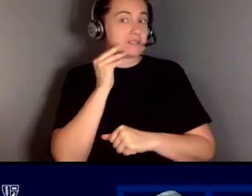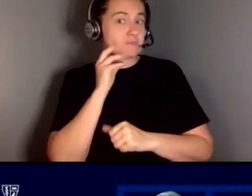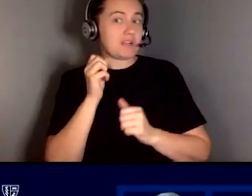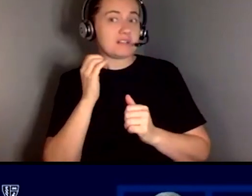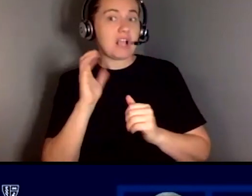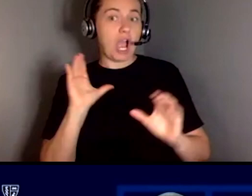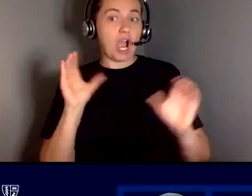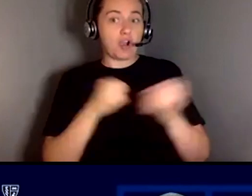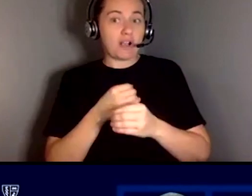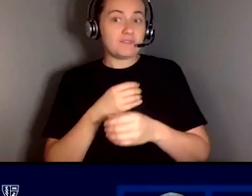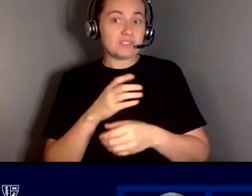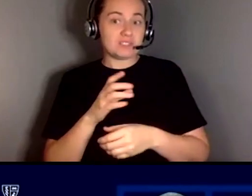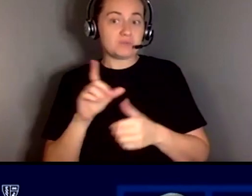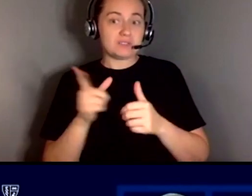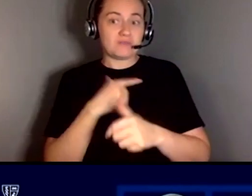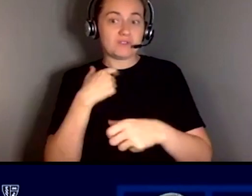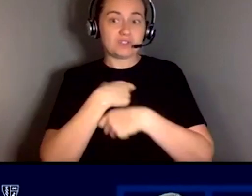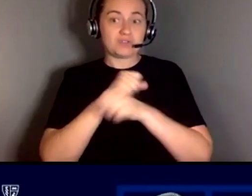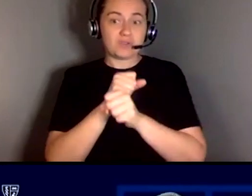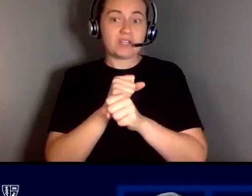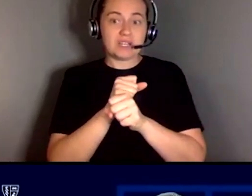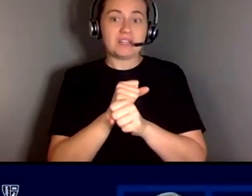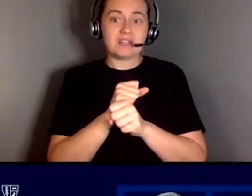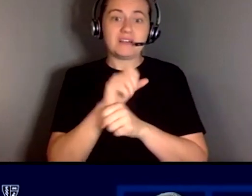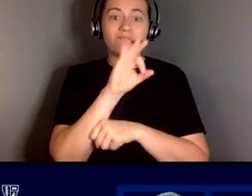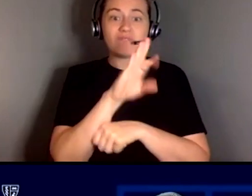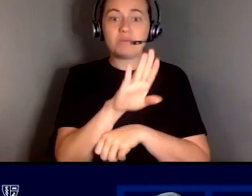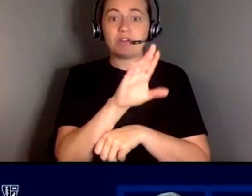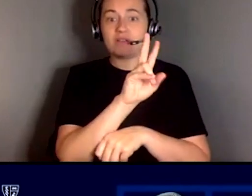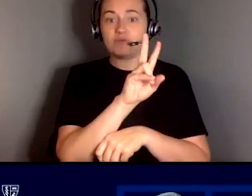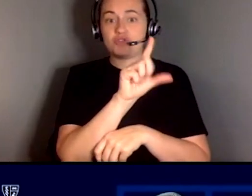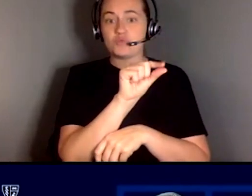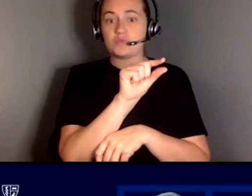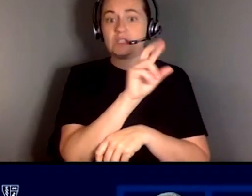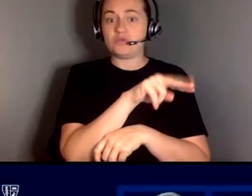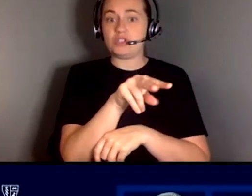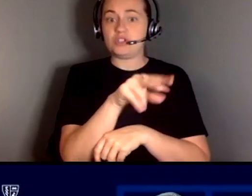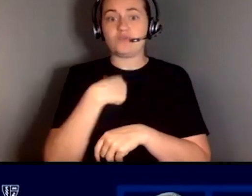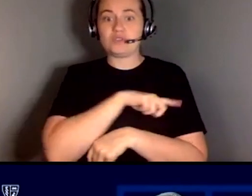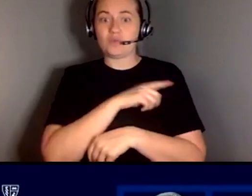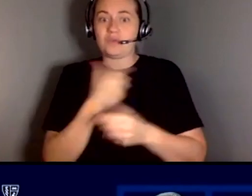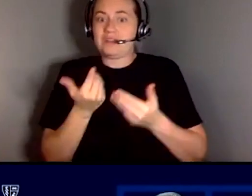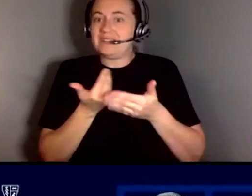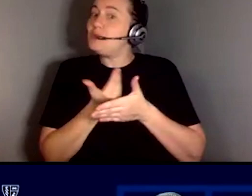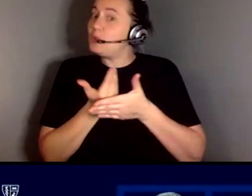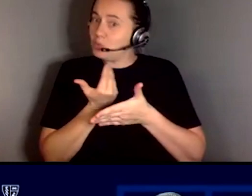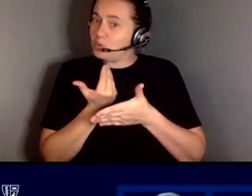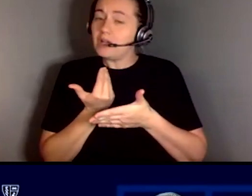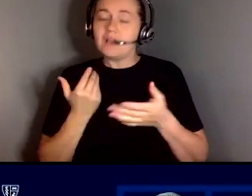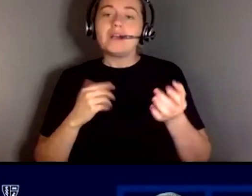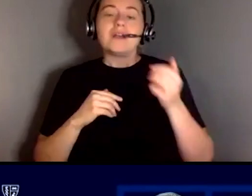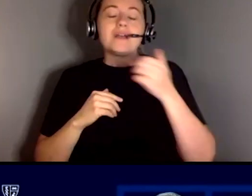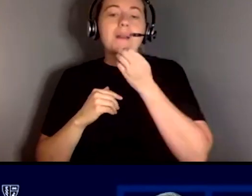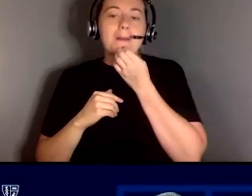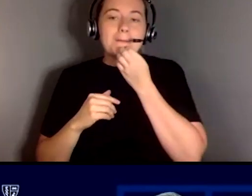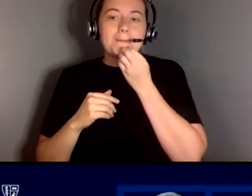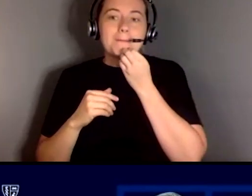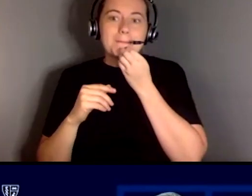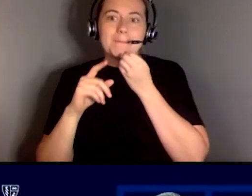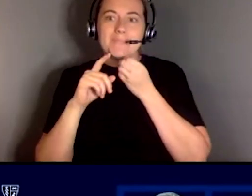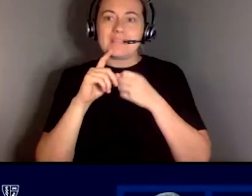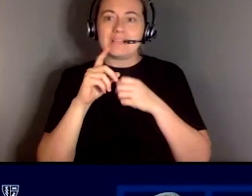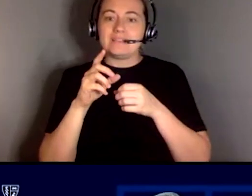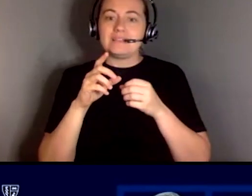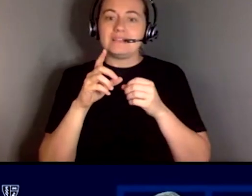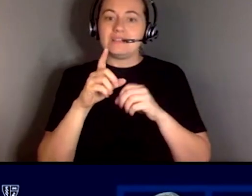know was created in february of 2022 so we're still pretty new um and it was really as covid was